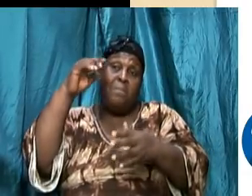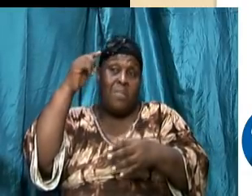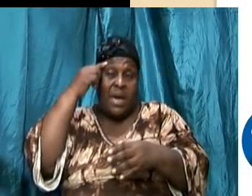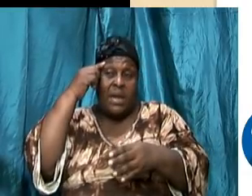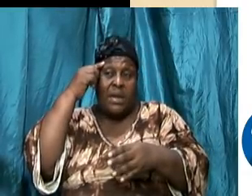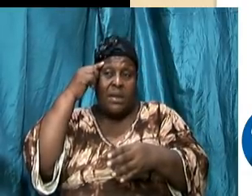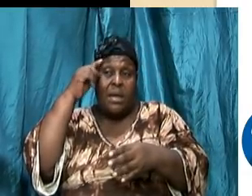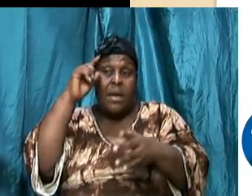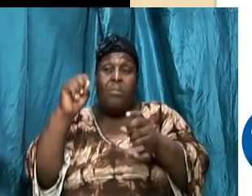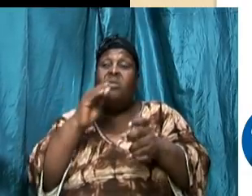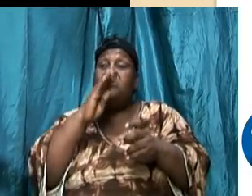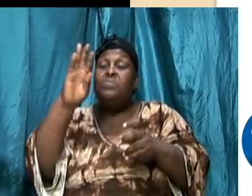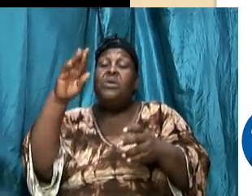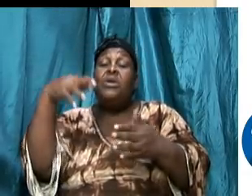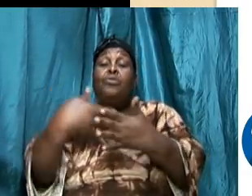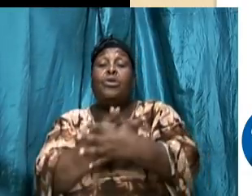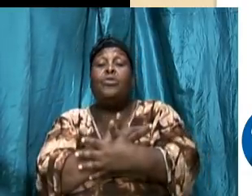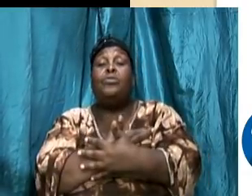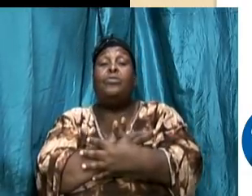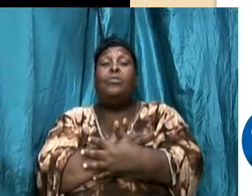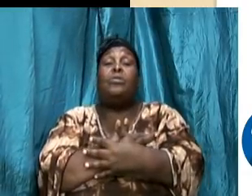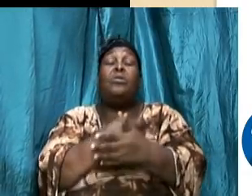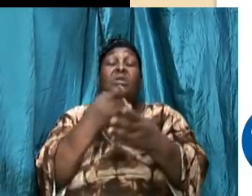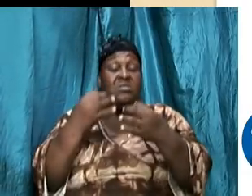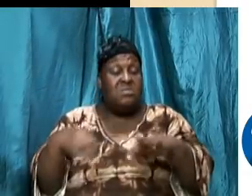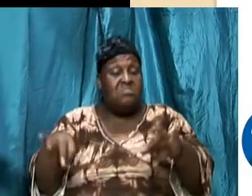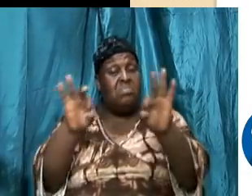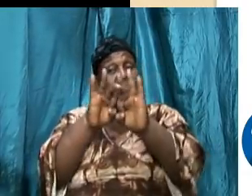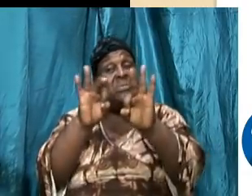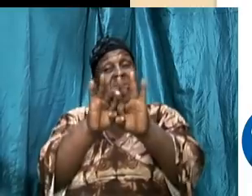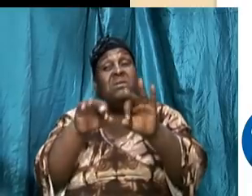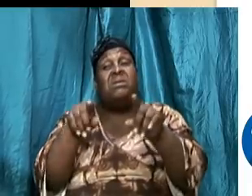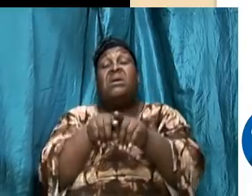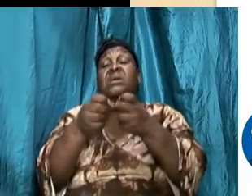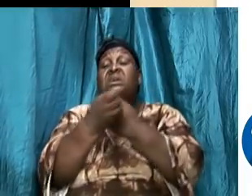and so forth because it is important that even